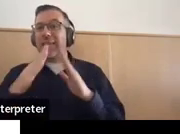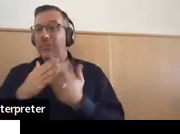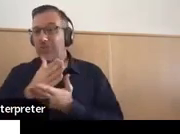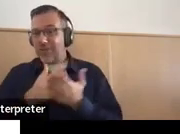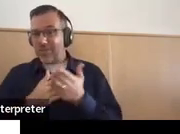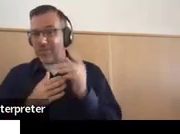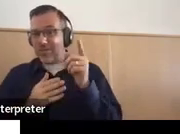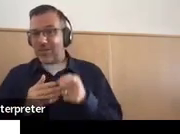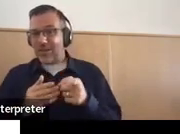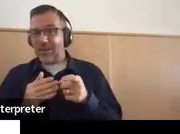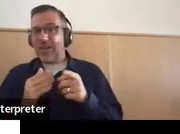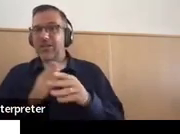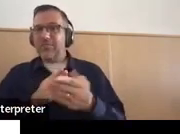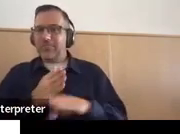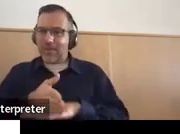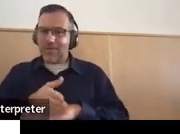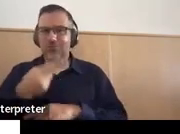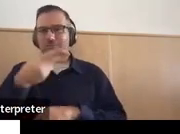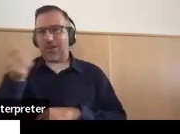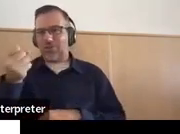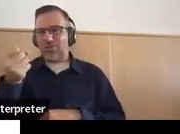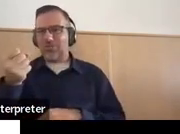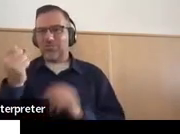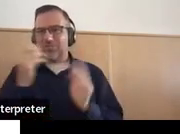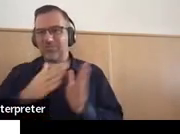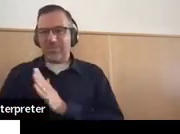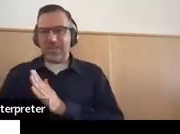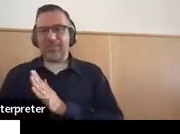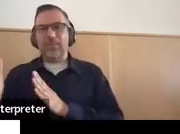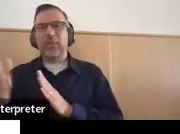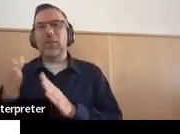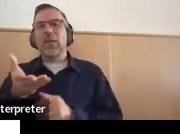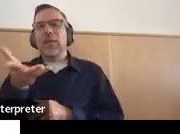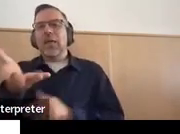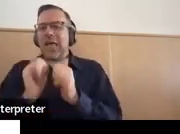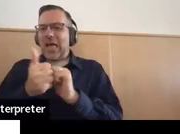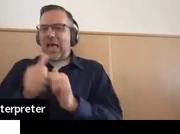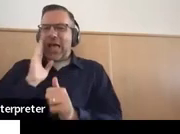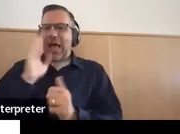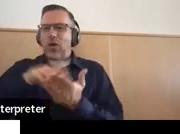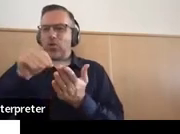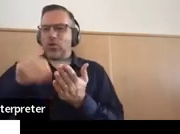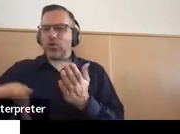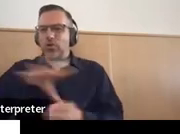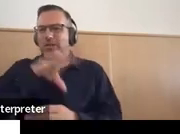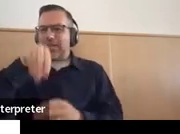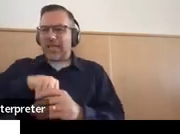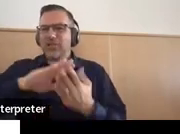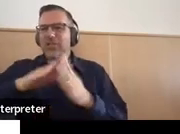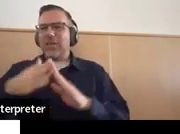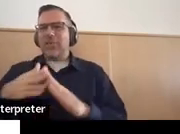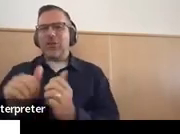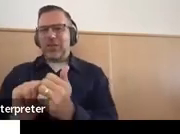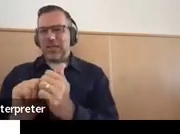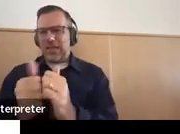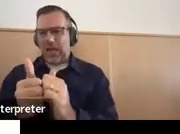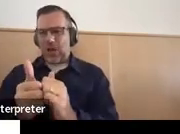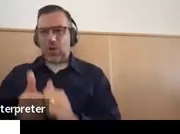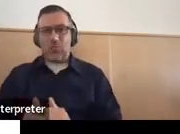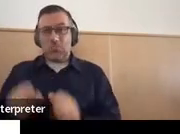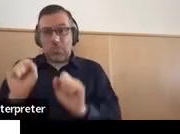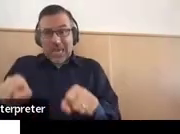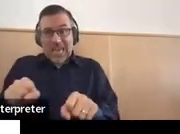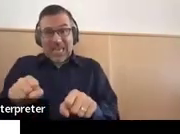post-secondary transition plan is how is the student going to engage in the community? Can they do that independently?